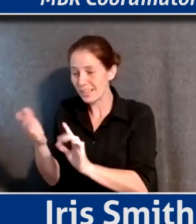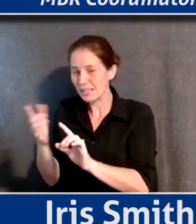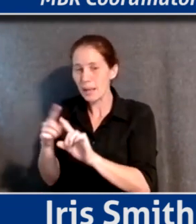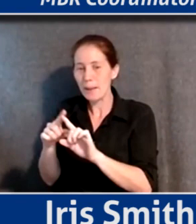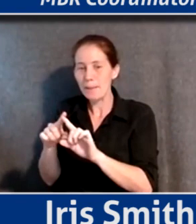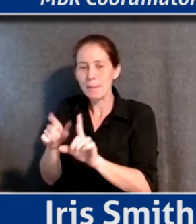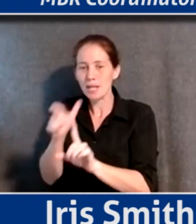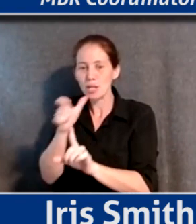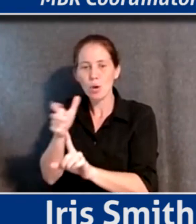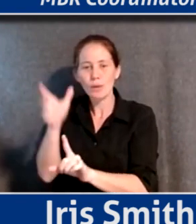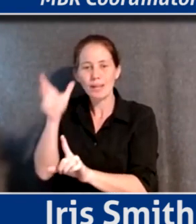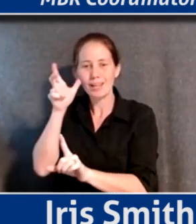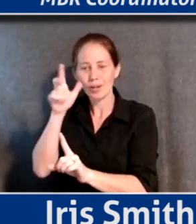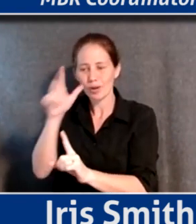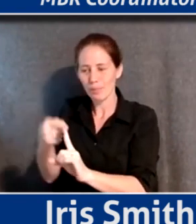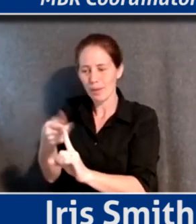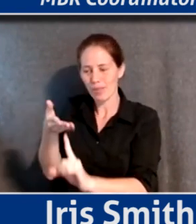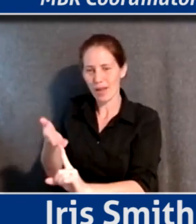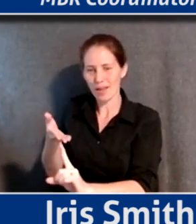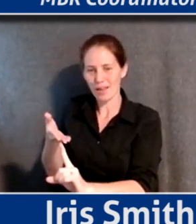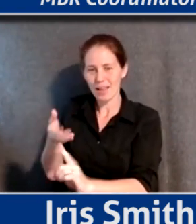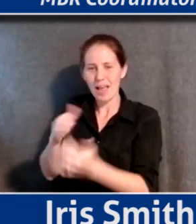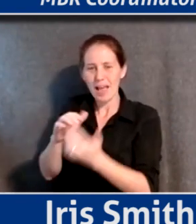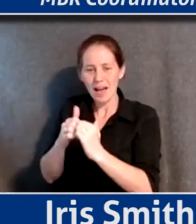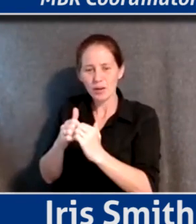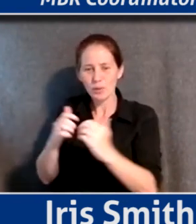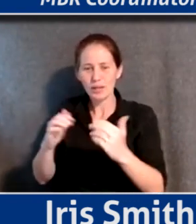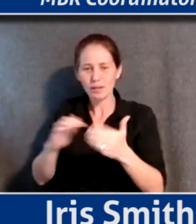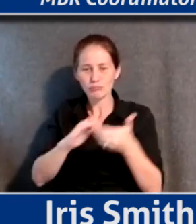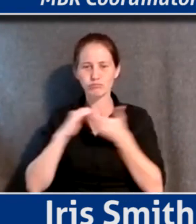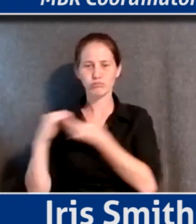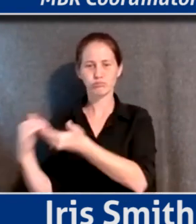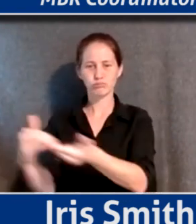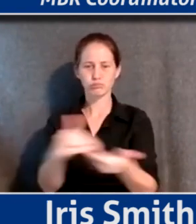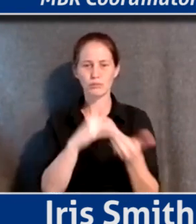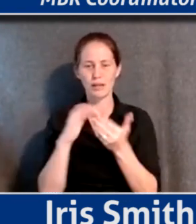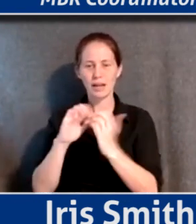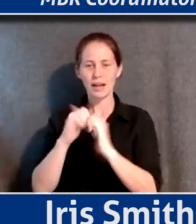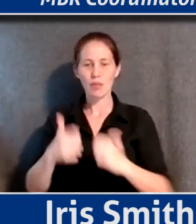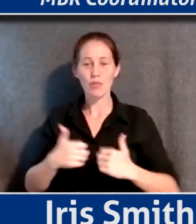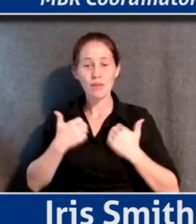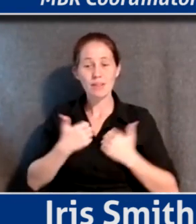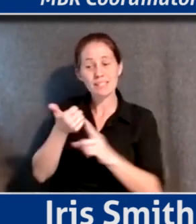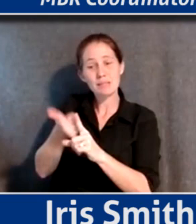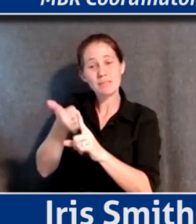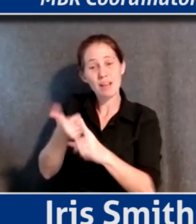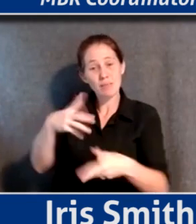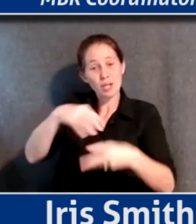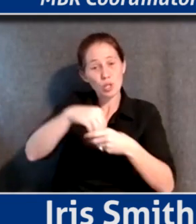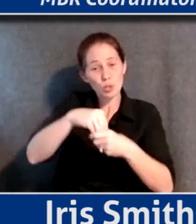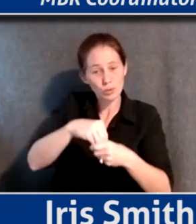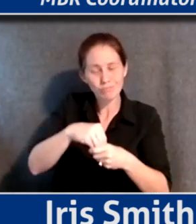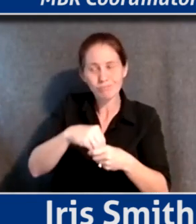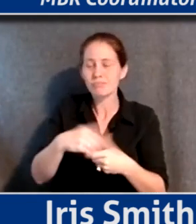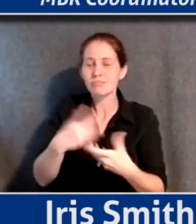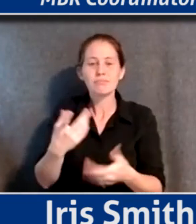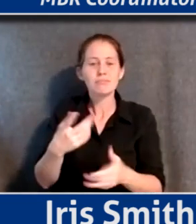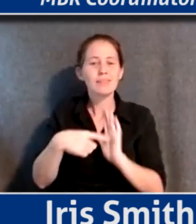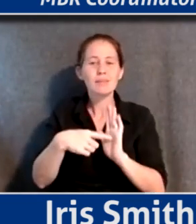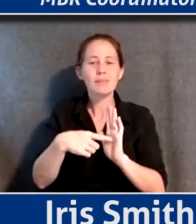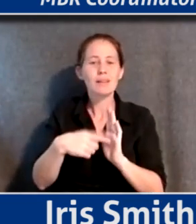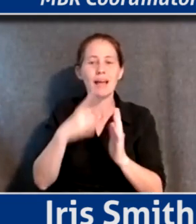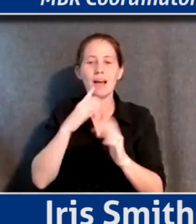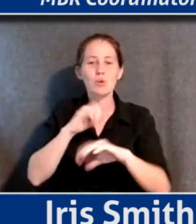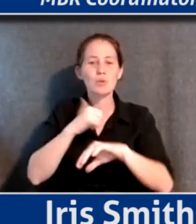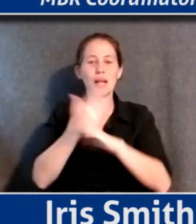more horizontal structure where we're all sharing these ideas and that residents get to play a part in that, even going down to things like making the budget,